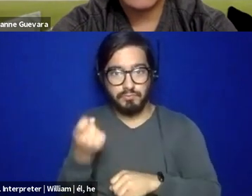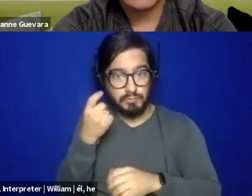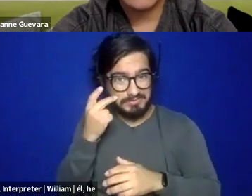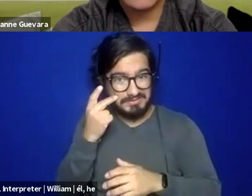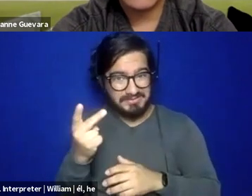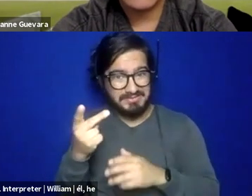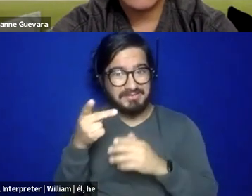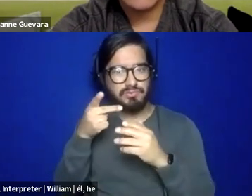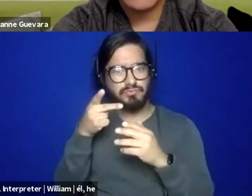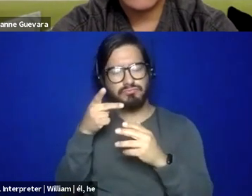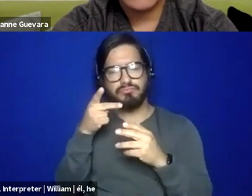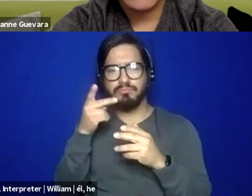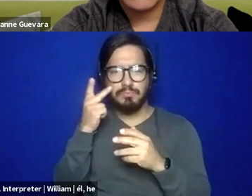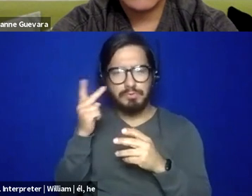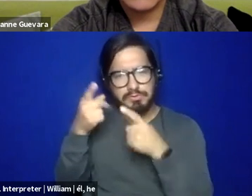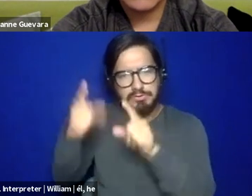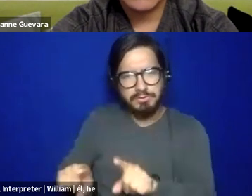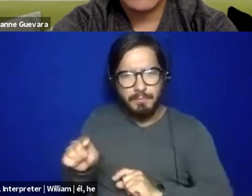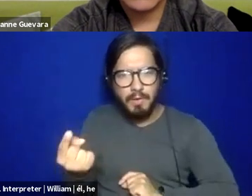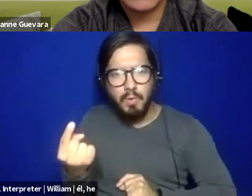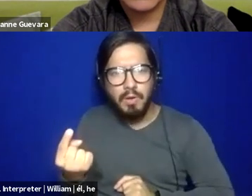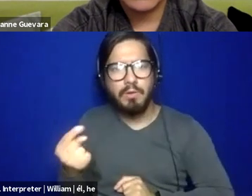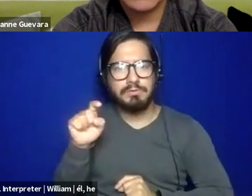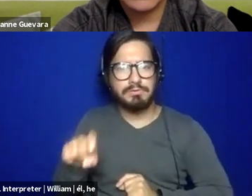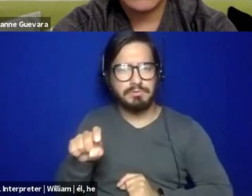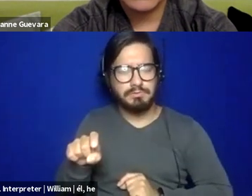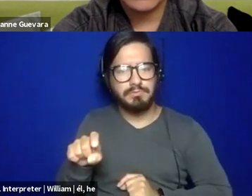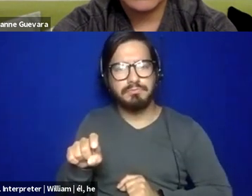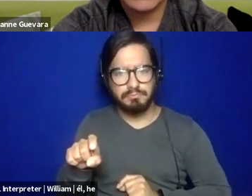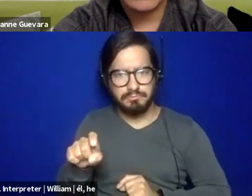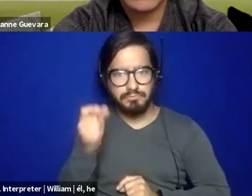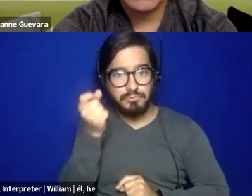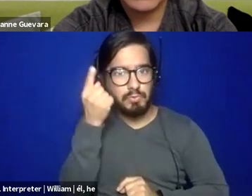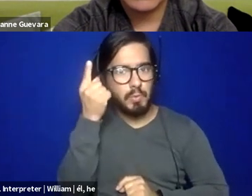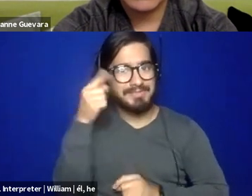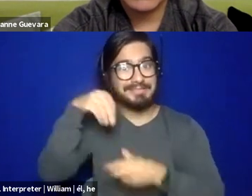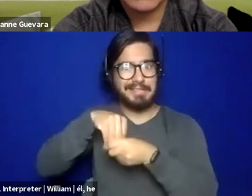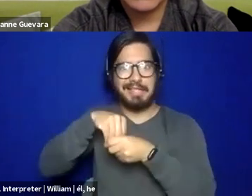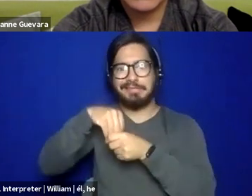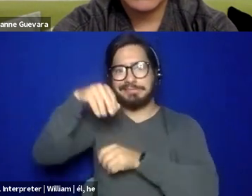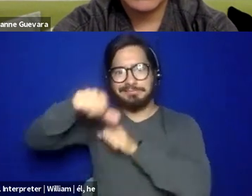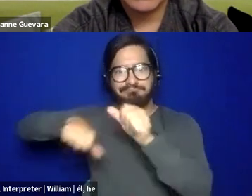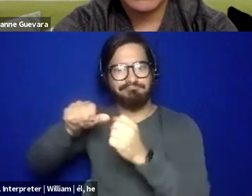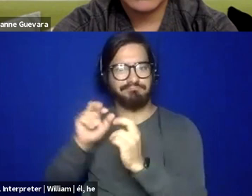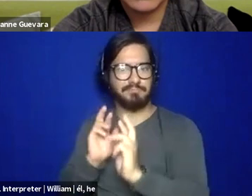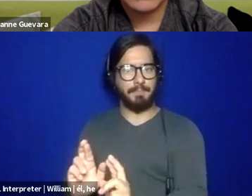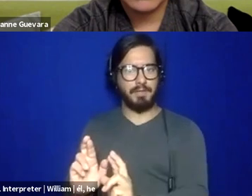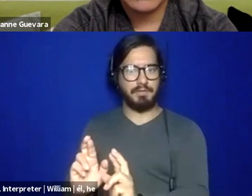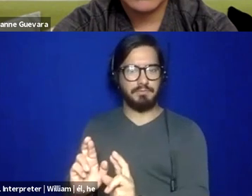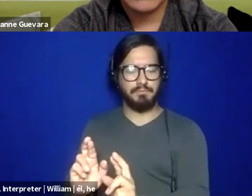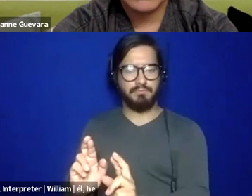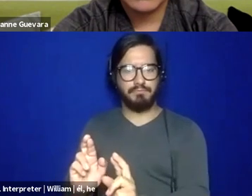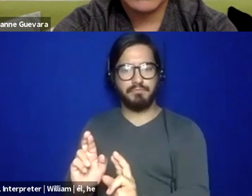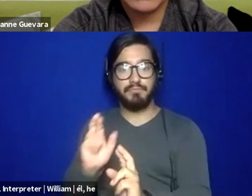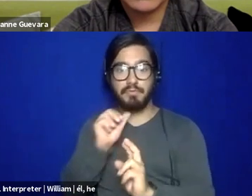is one within, with respect. And, I'm not a rule follower.